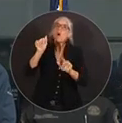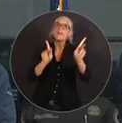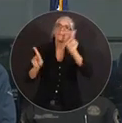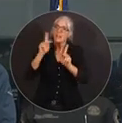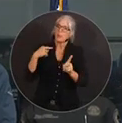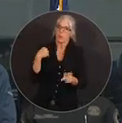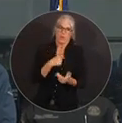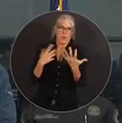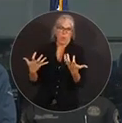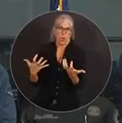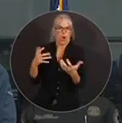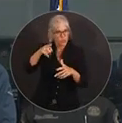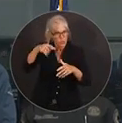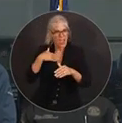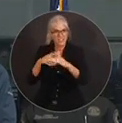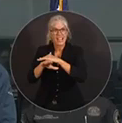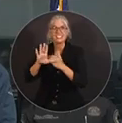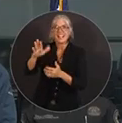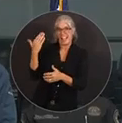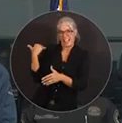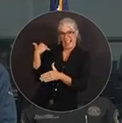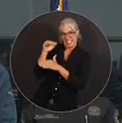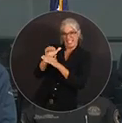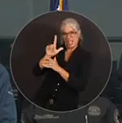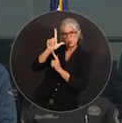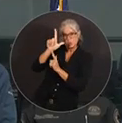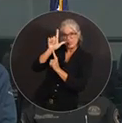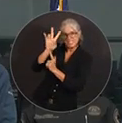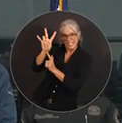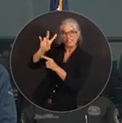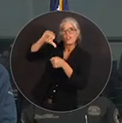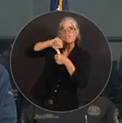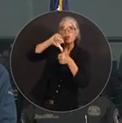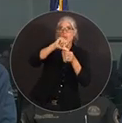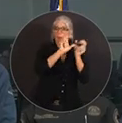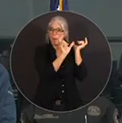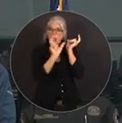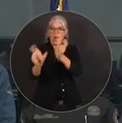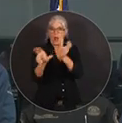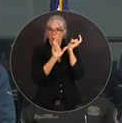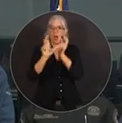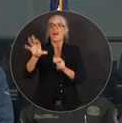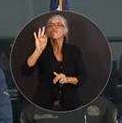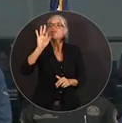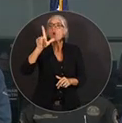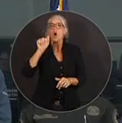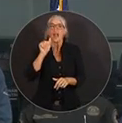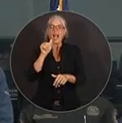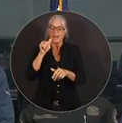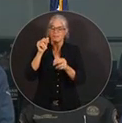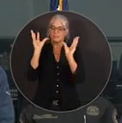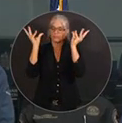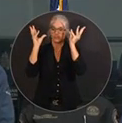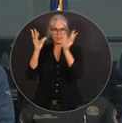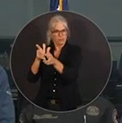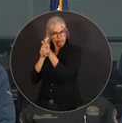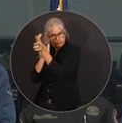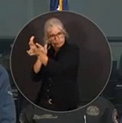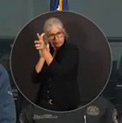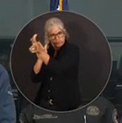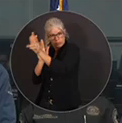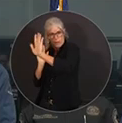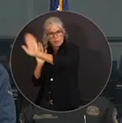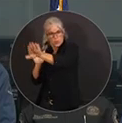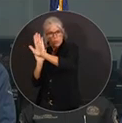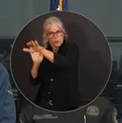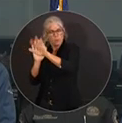night, 27 fuel trucks were escorted by the Florida Highway Patrol to deliver fuel to stations in the anticipated